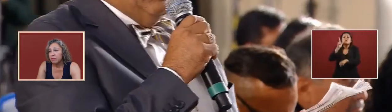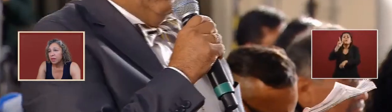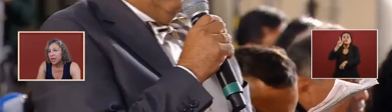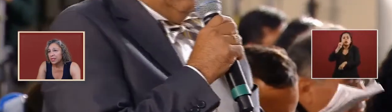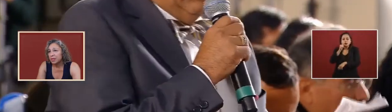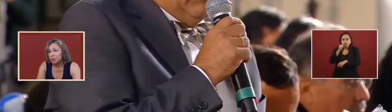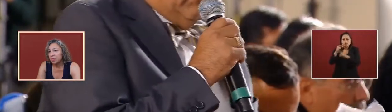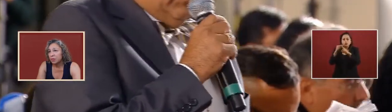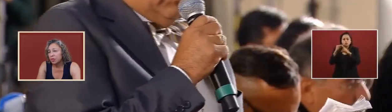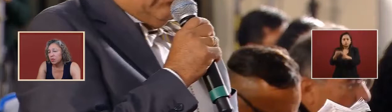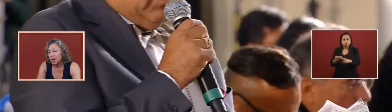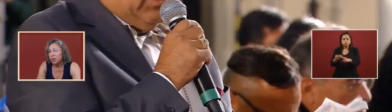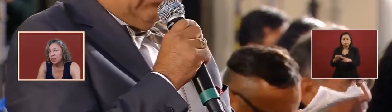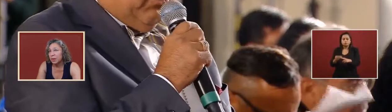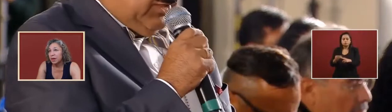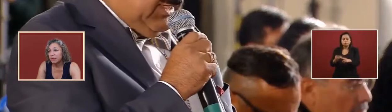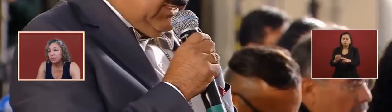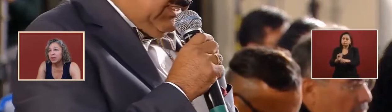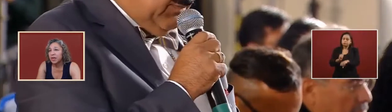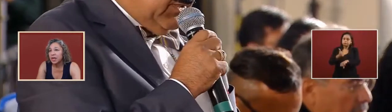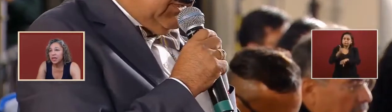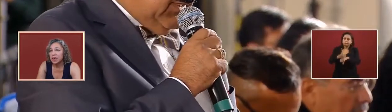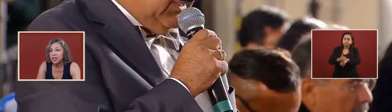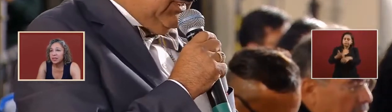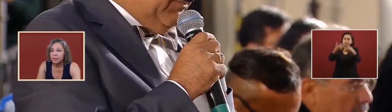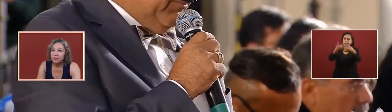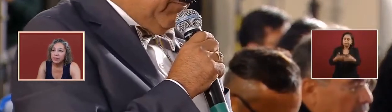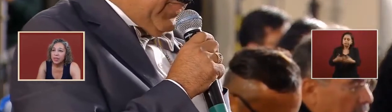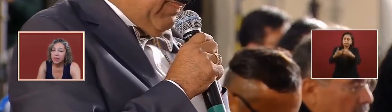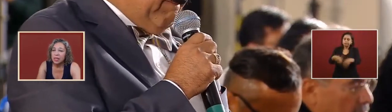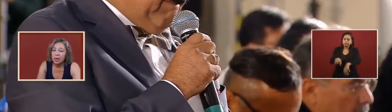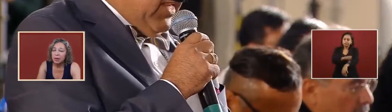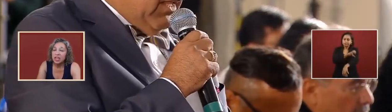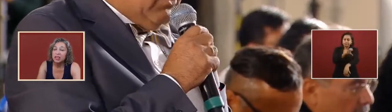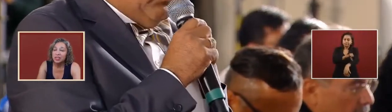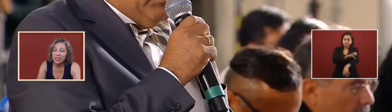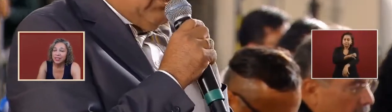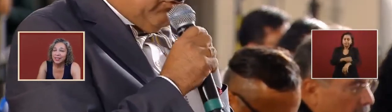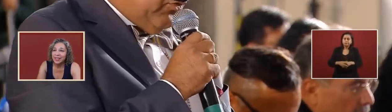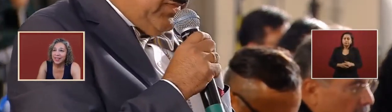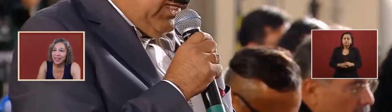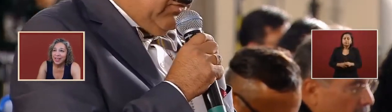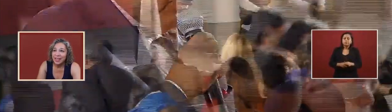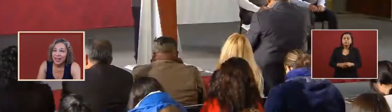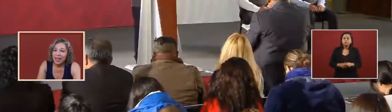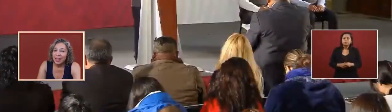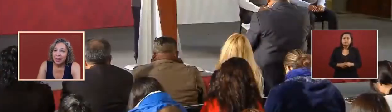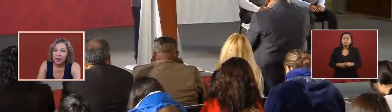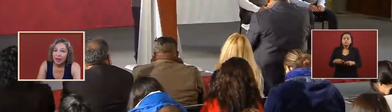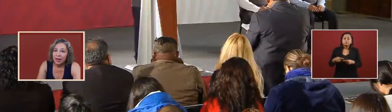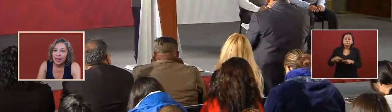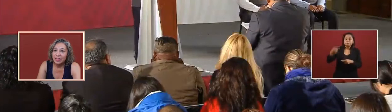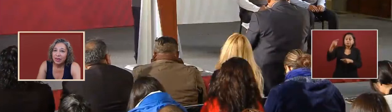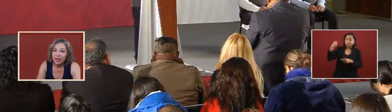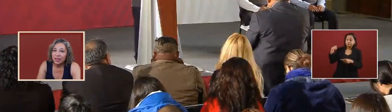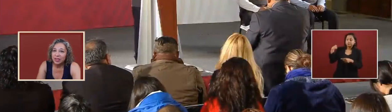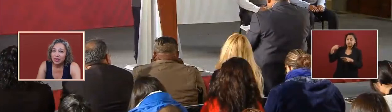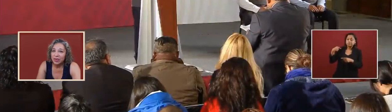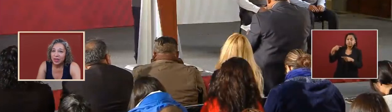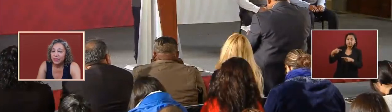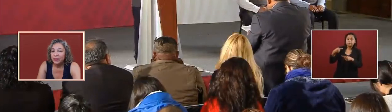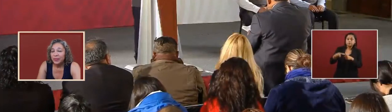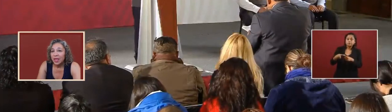have been next year tomorrow will be 59 days years since the electric